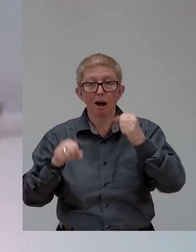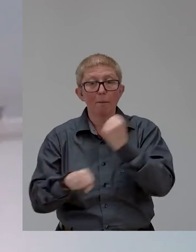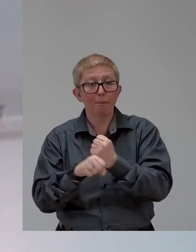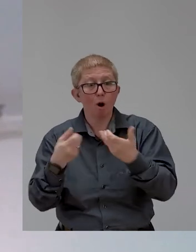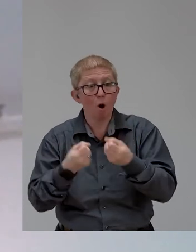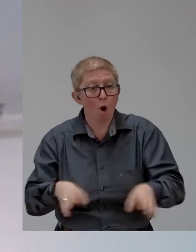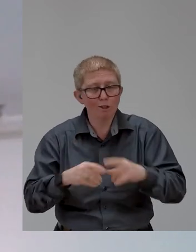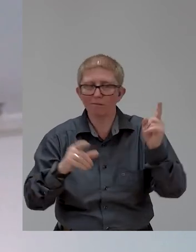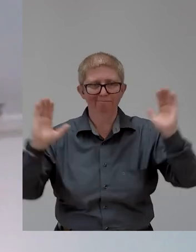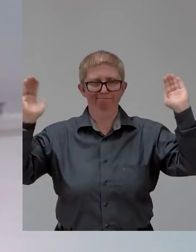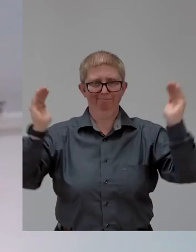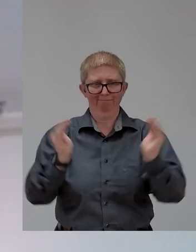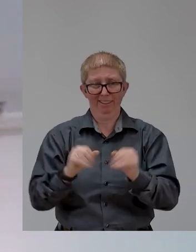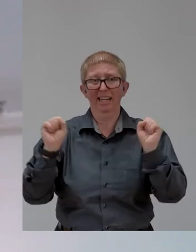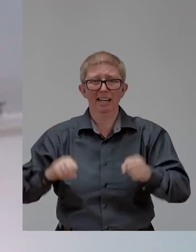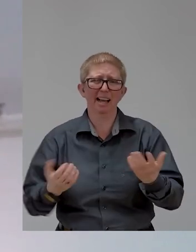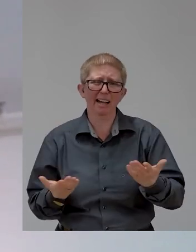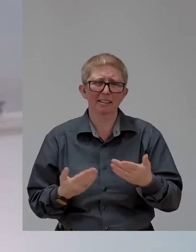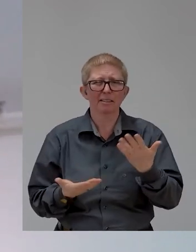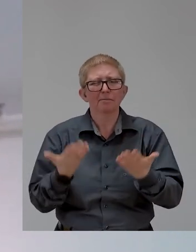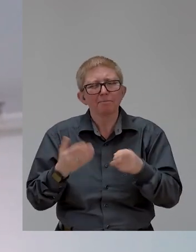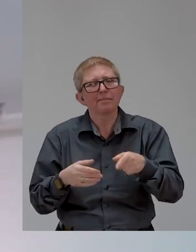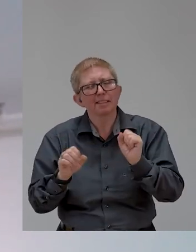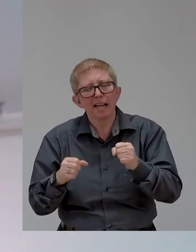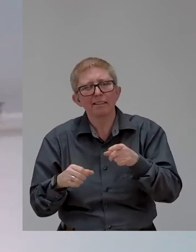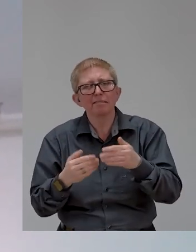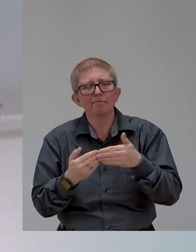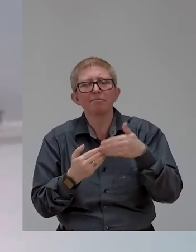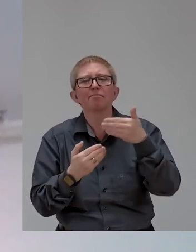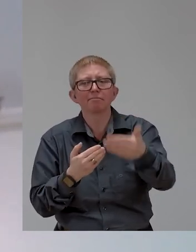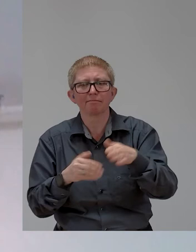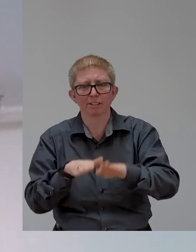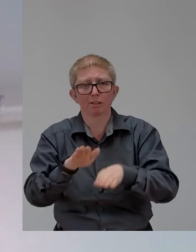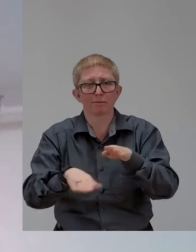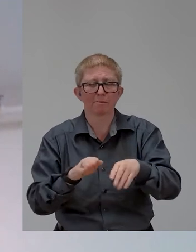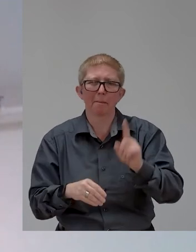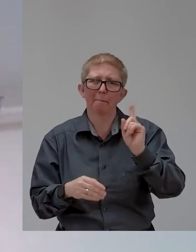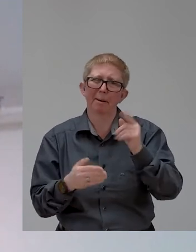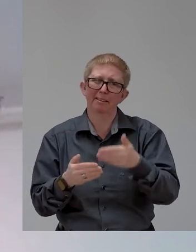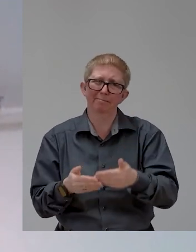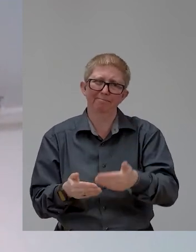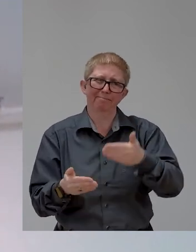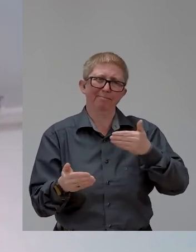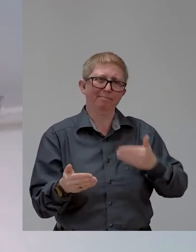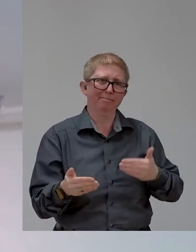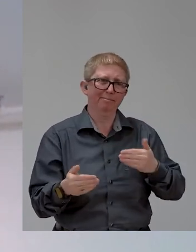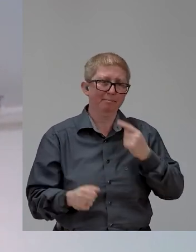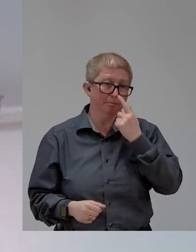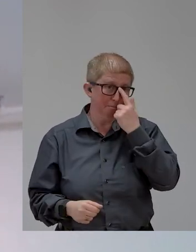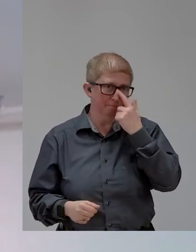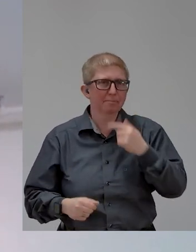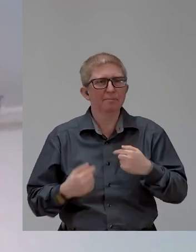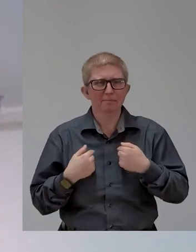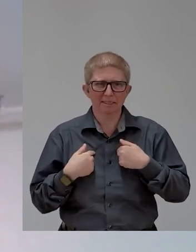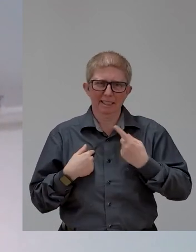frankly, and those of you who know me know that I always say what I think is right rather than what I think you'd like to hear. I also have lots of